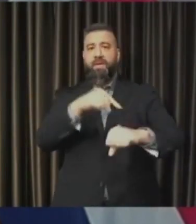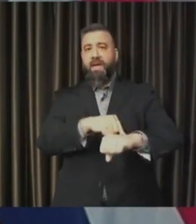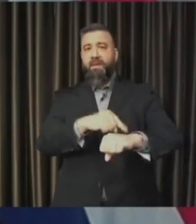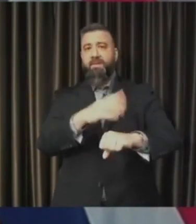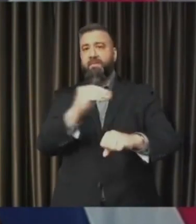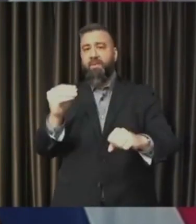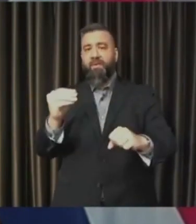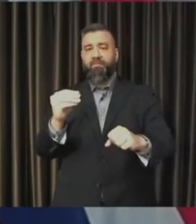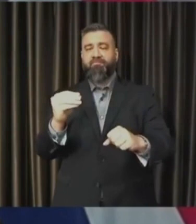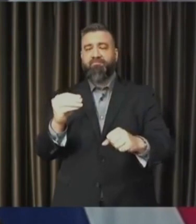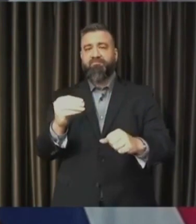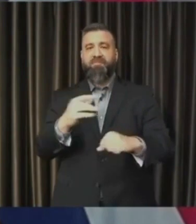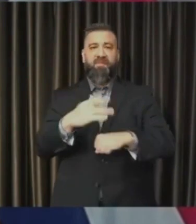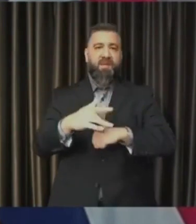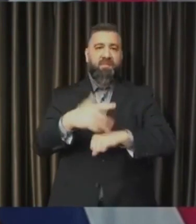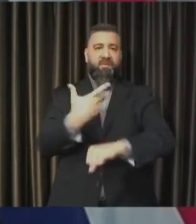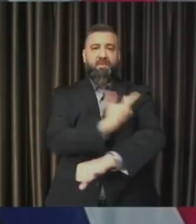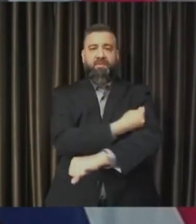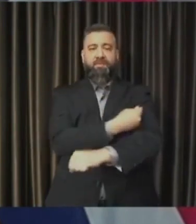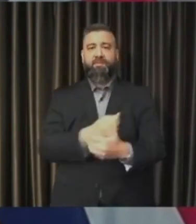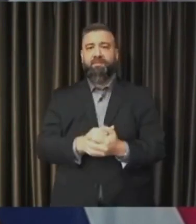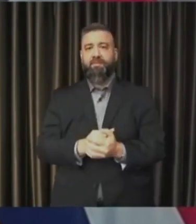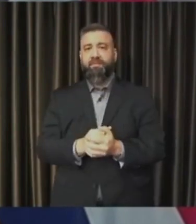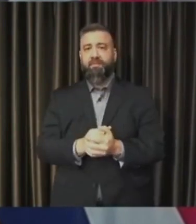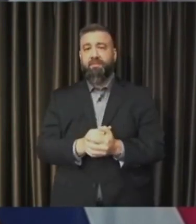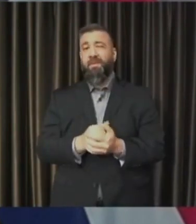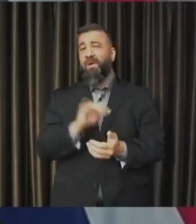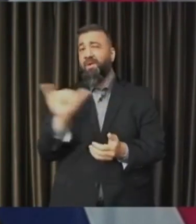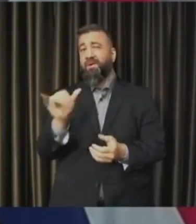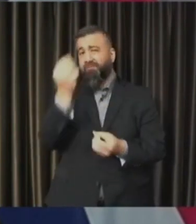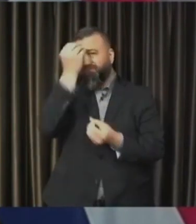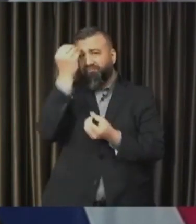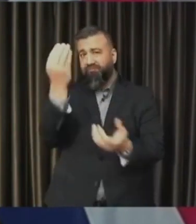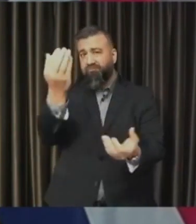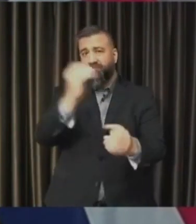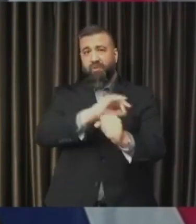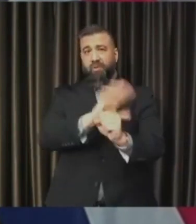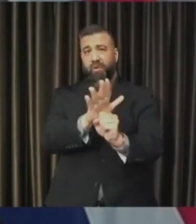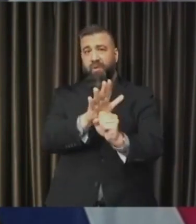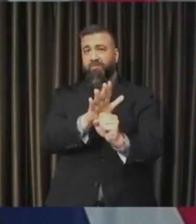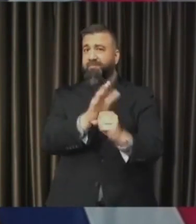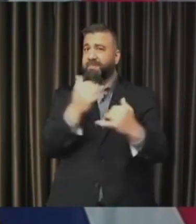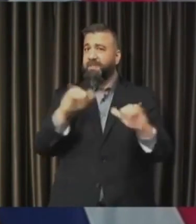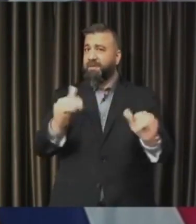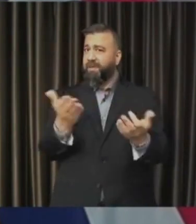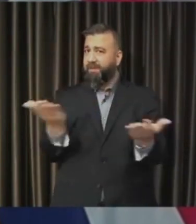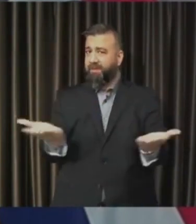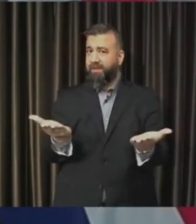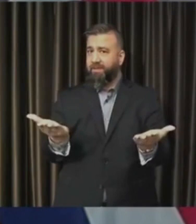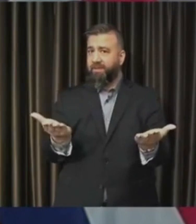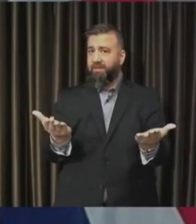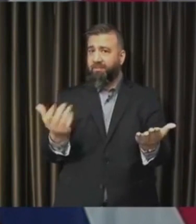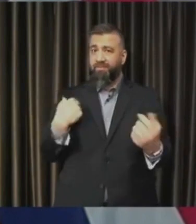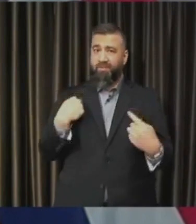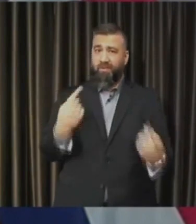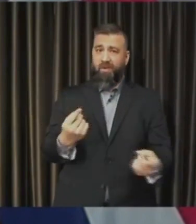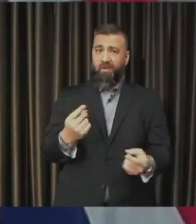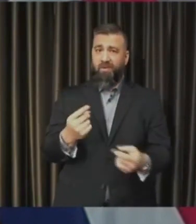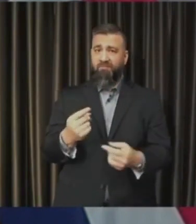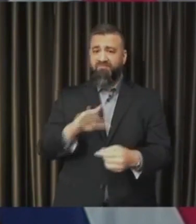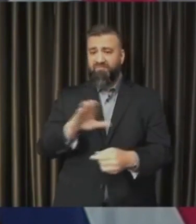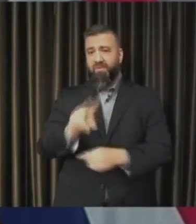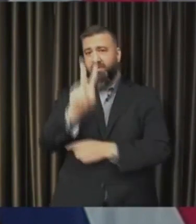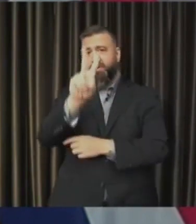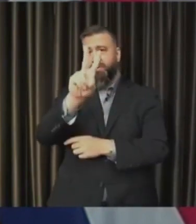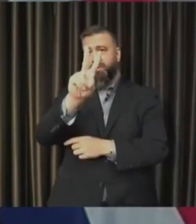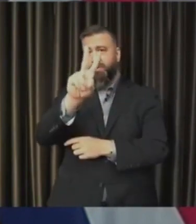leave you with this. This pandemic is not over. About two-thirds of our county residents still haven't gotten vaccinated, and